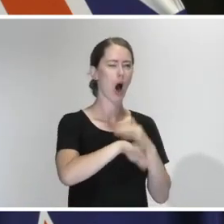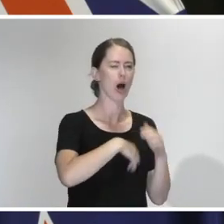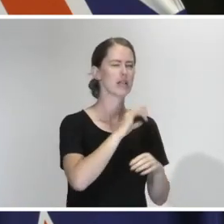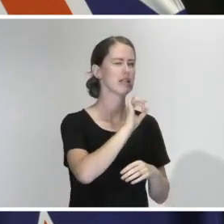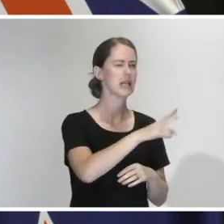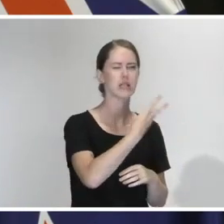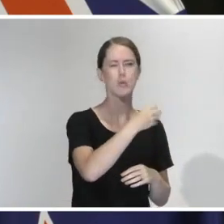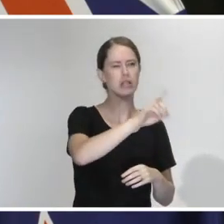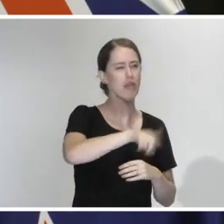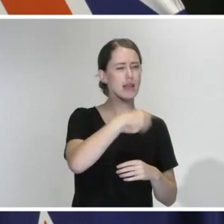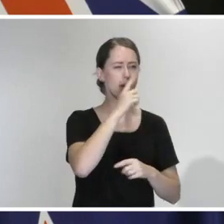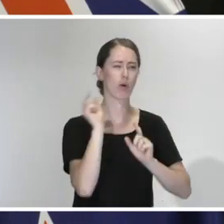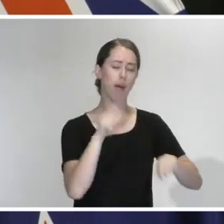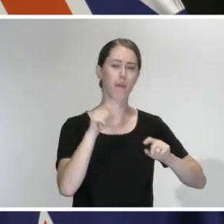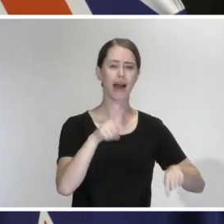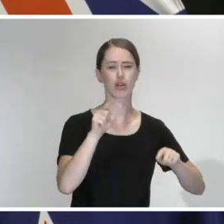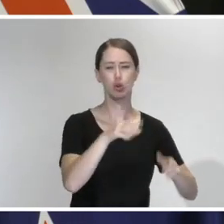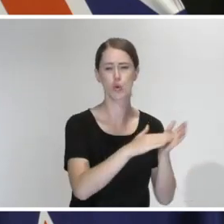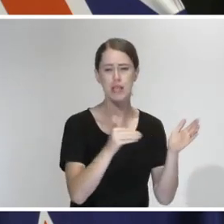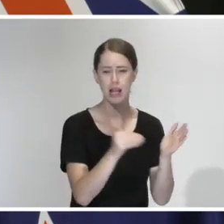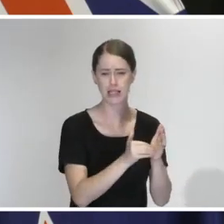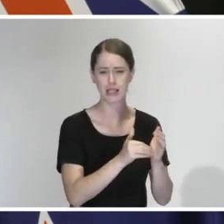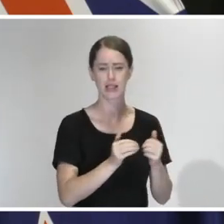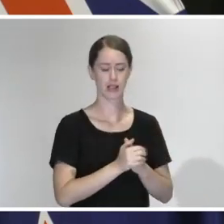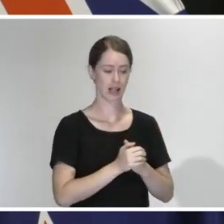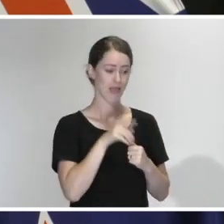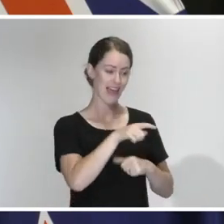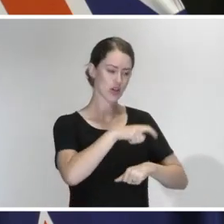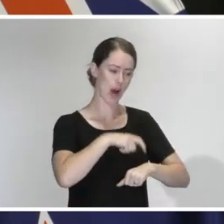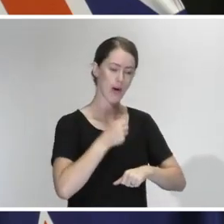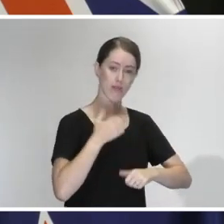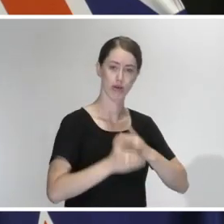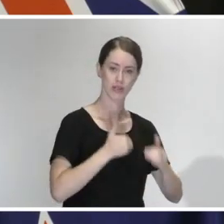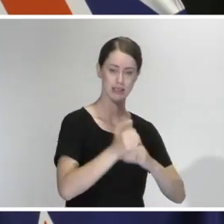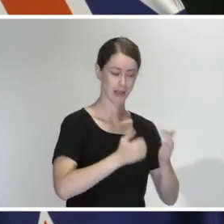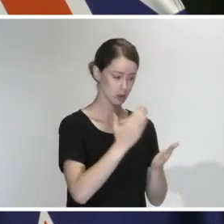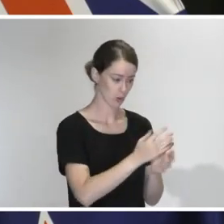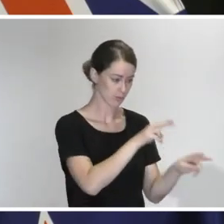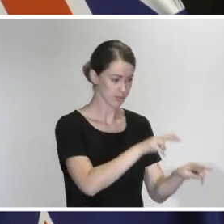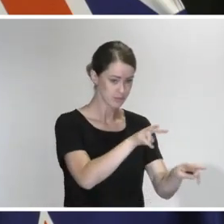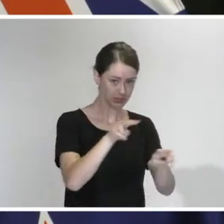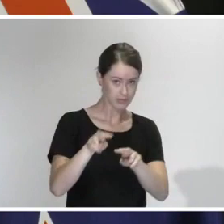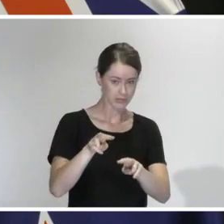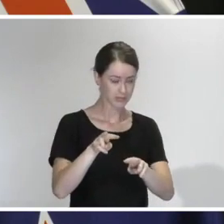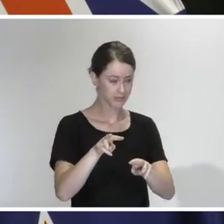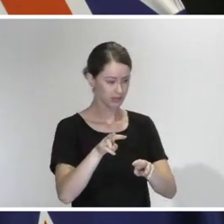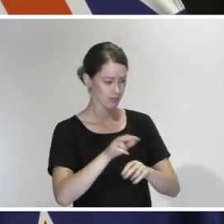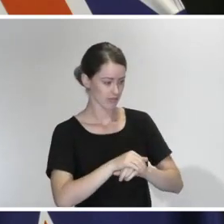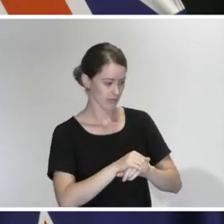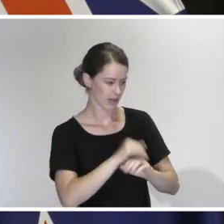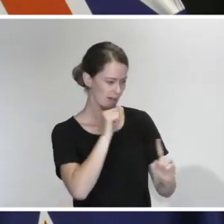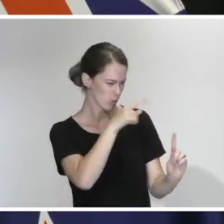thousands returning to New Zealand. Now we had a process at the border to make sure that we were picking up